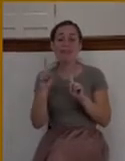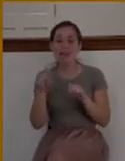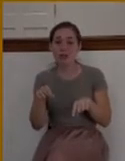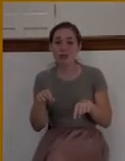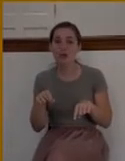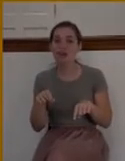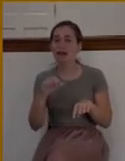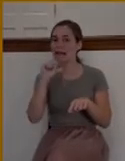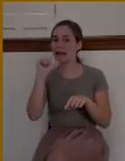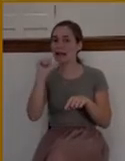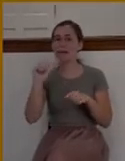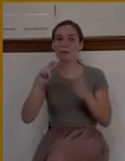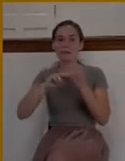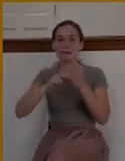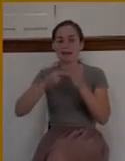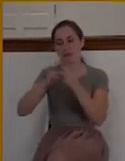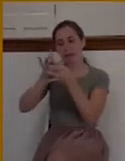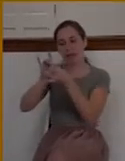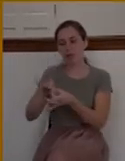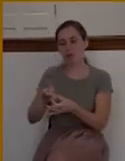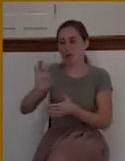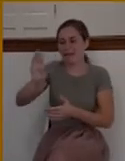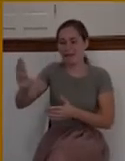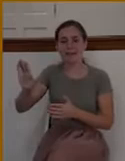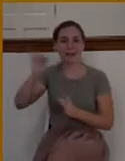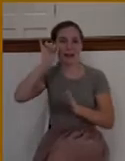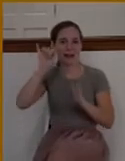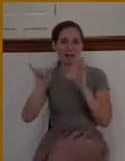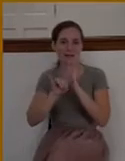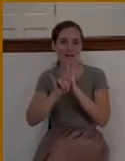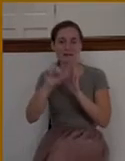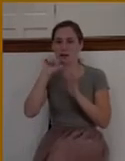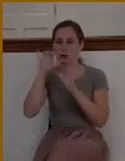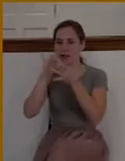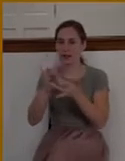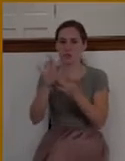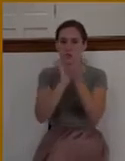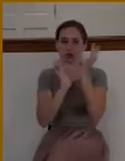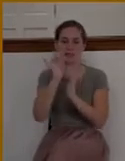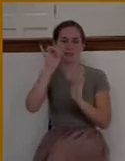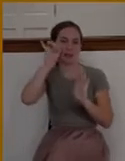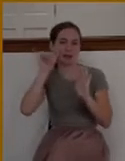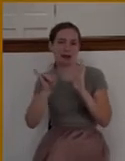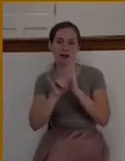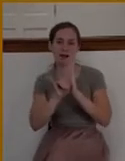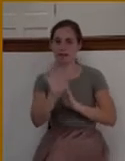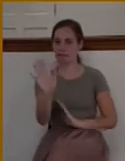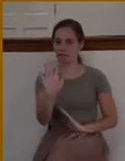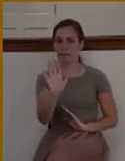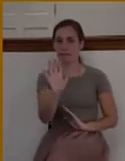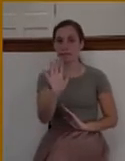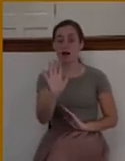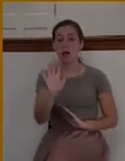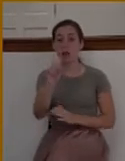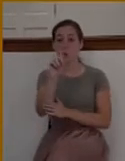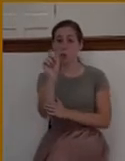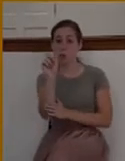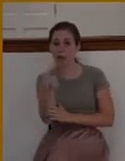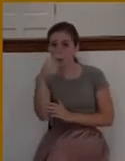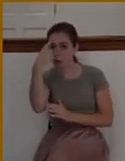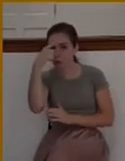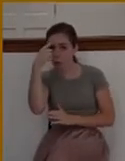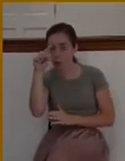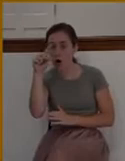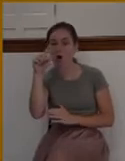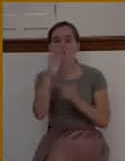designate who he is or reveal who he is. The question is designed to show this man that he doesn't